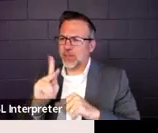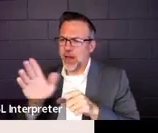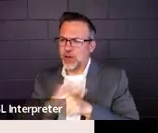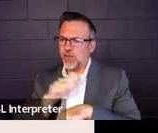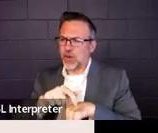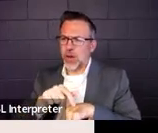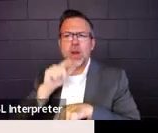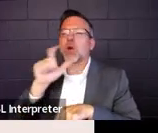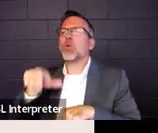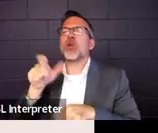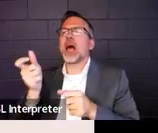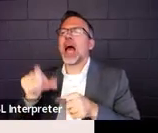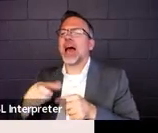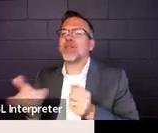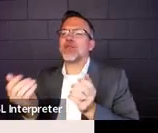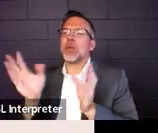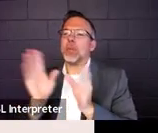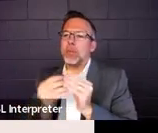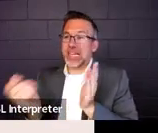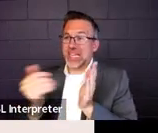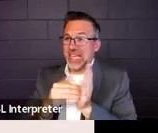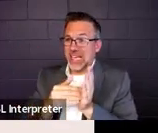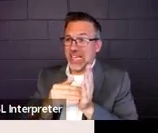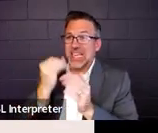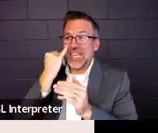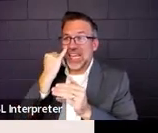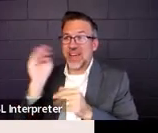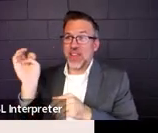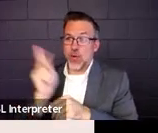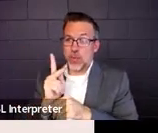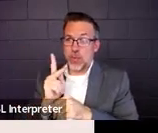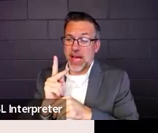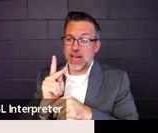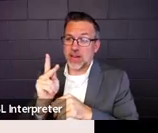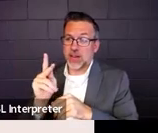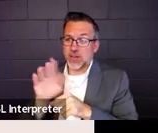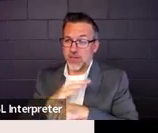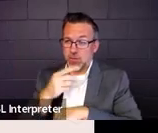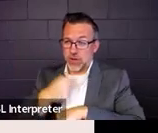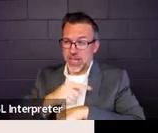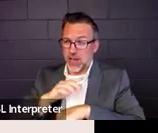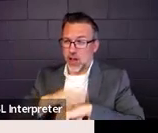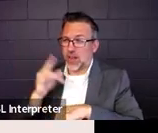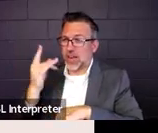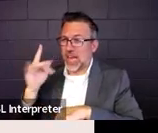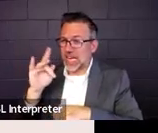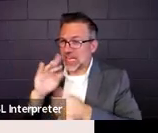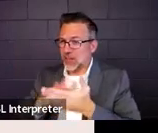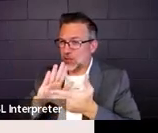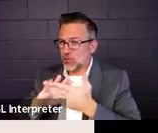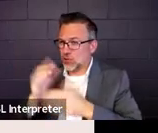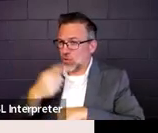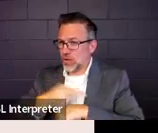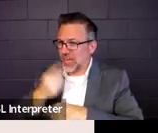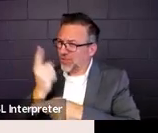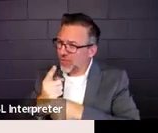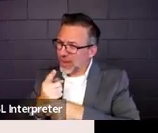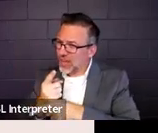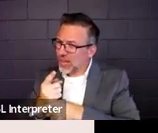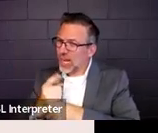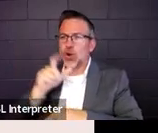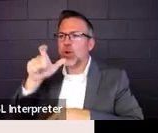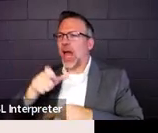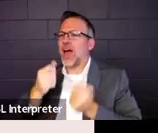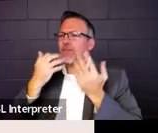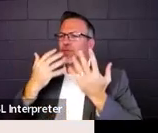again on the 20th school day, right? If they were back to full time on the 18th school day, like they shouldn't have to be, they shouldn't have to wait until the next 20 day